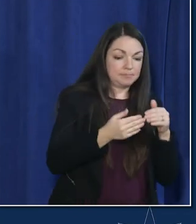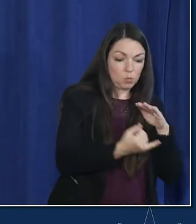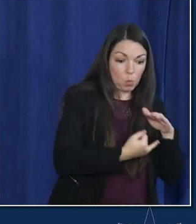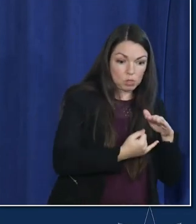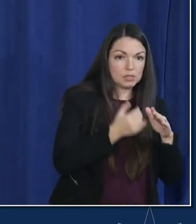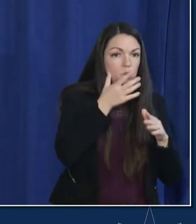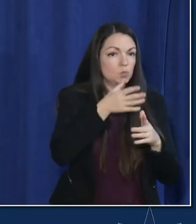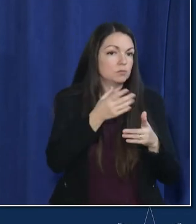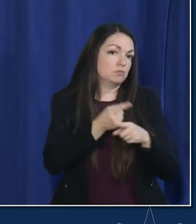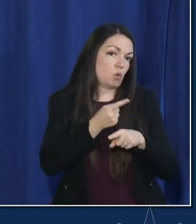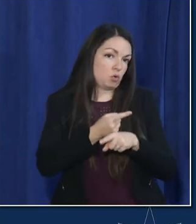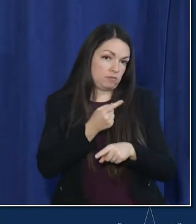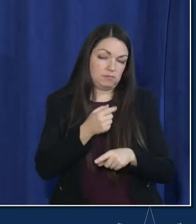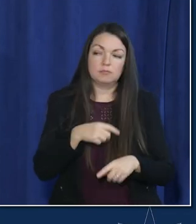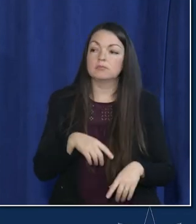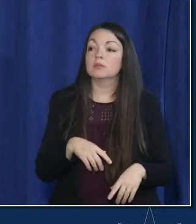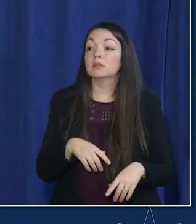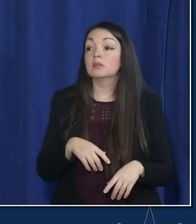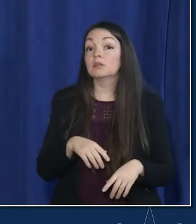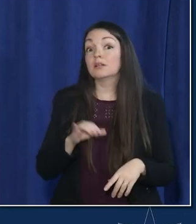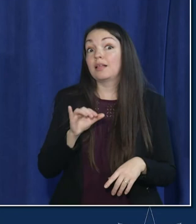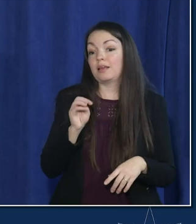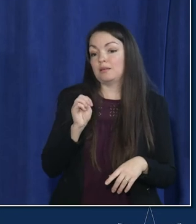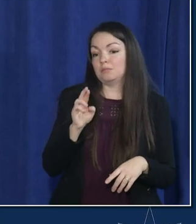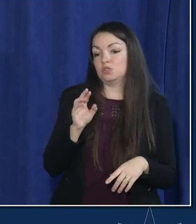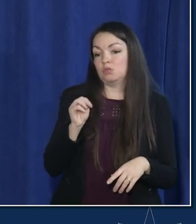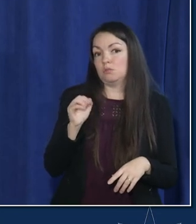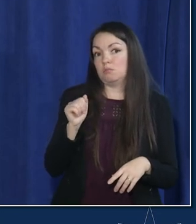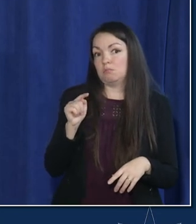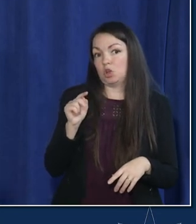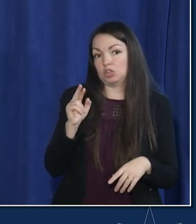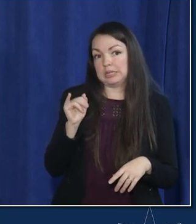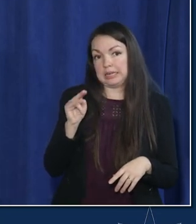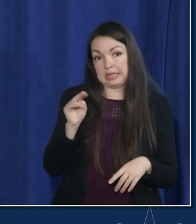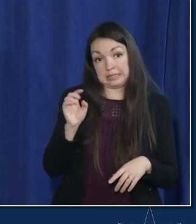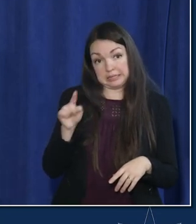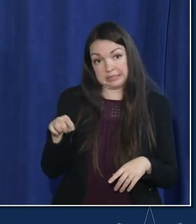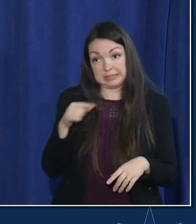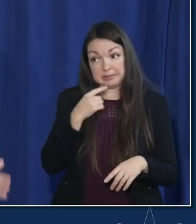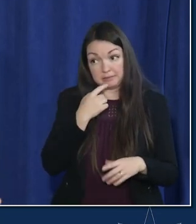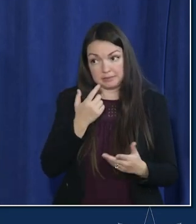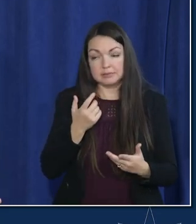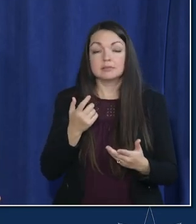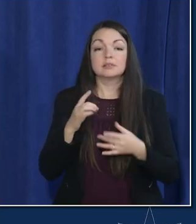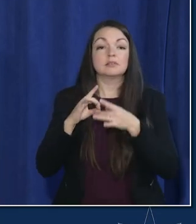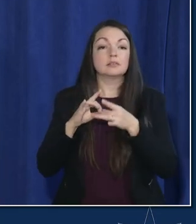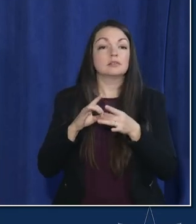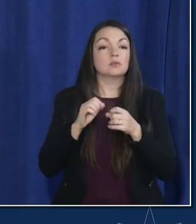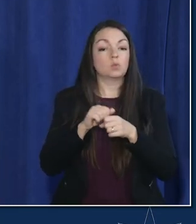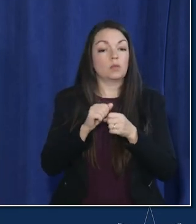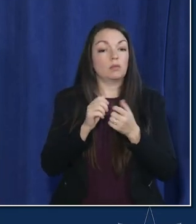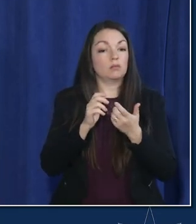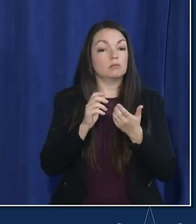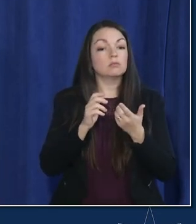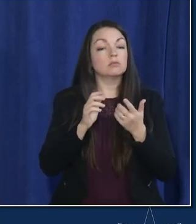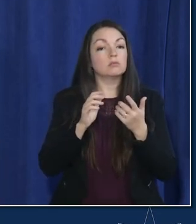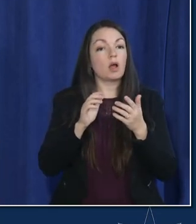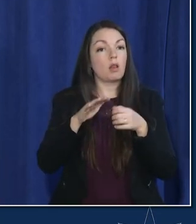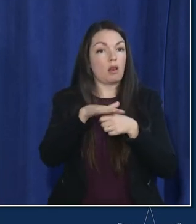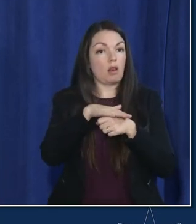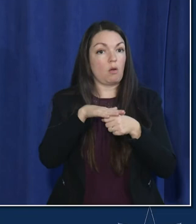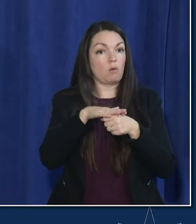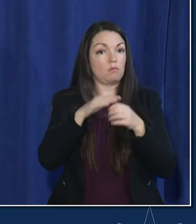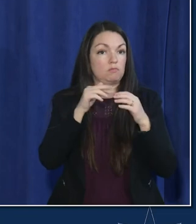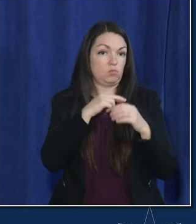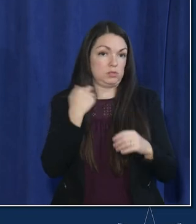of this as mr martinez says is absolutely in the context of what is our local risk so we are at a high risk